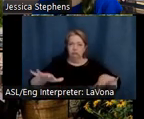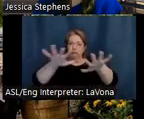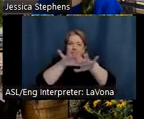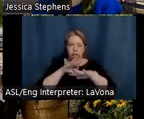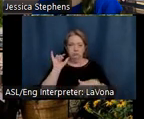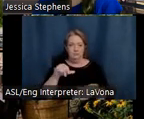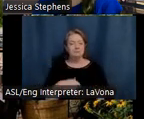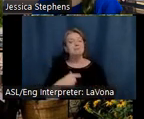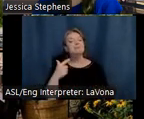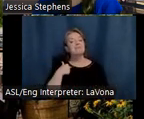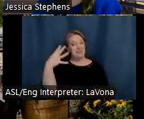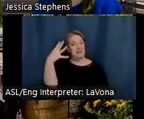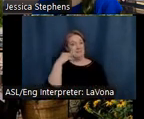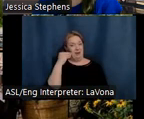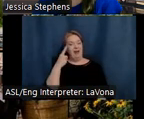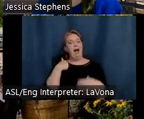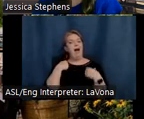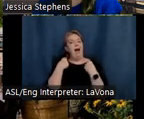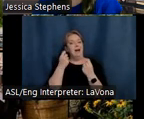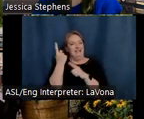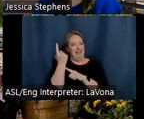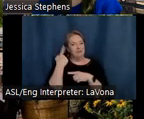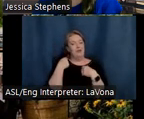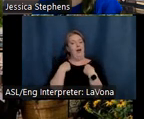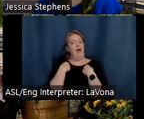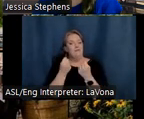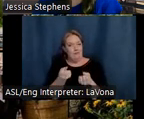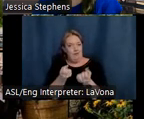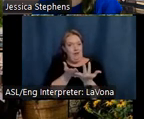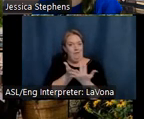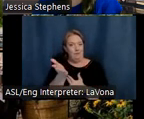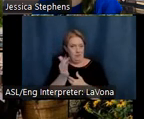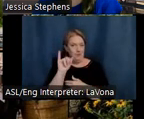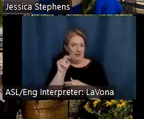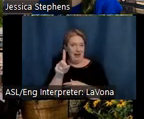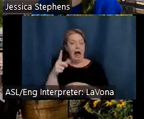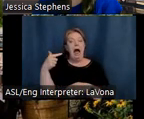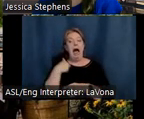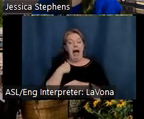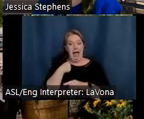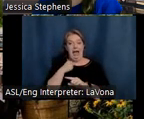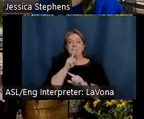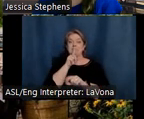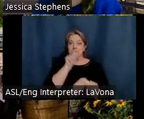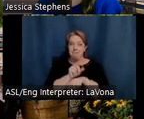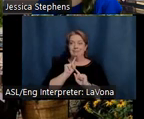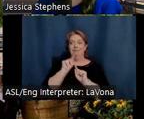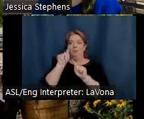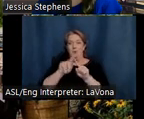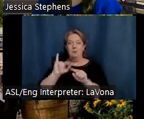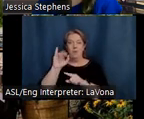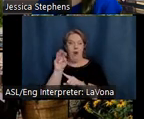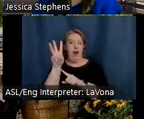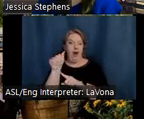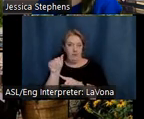experience that while driving through Indiana last year on my own real road trip to Iowa, and it was on that drive that I